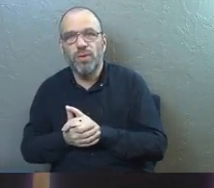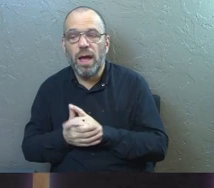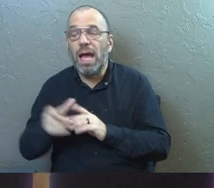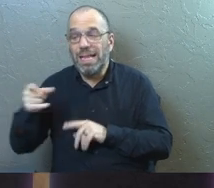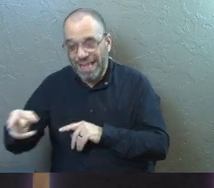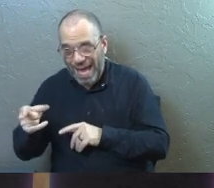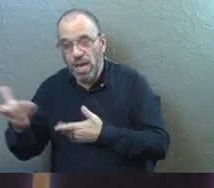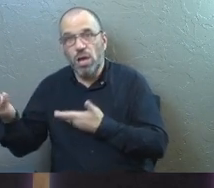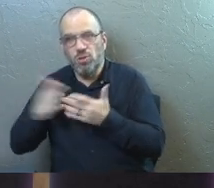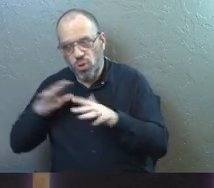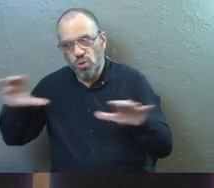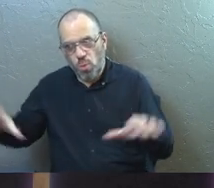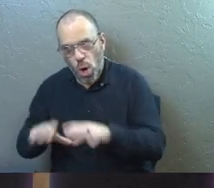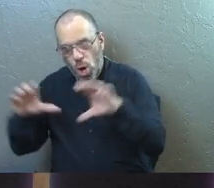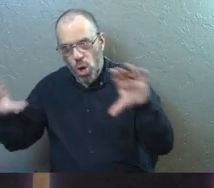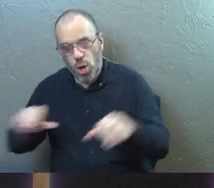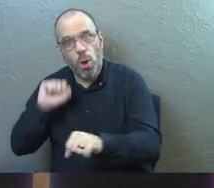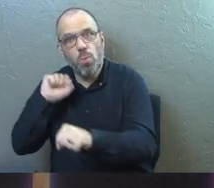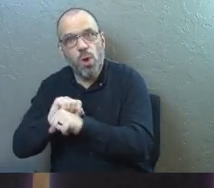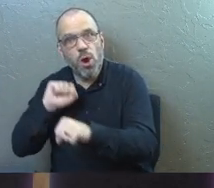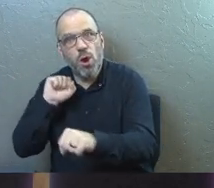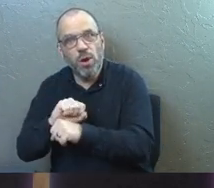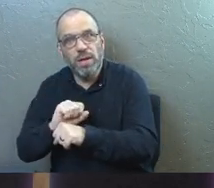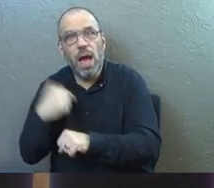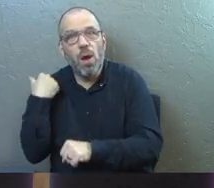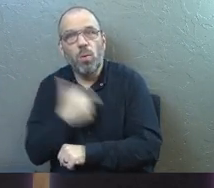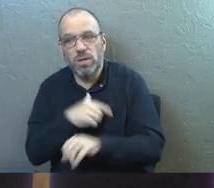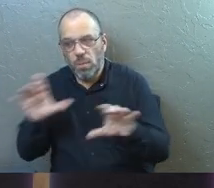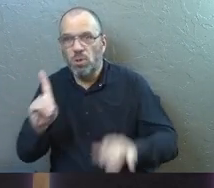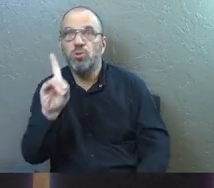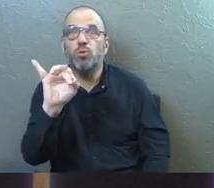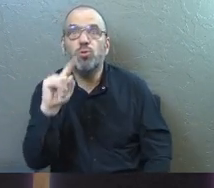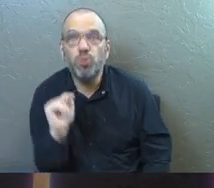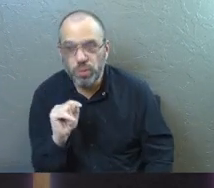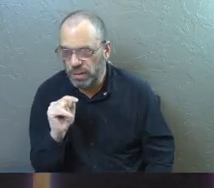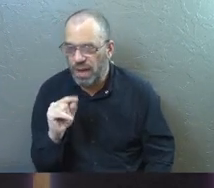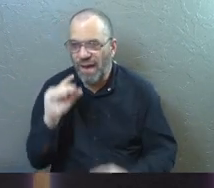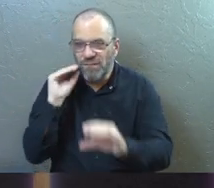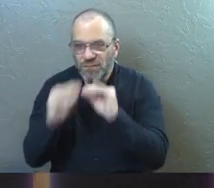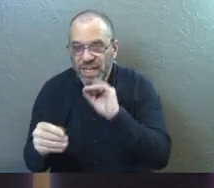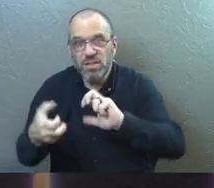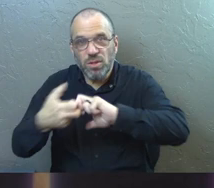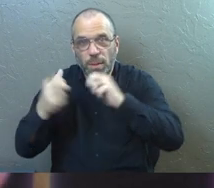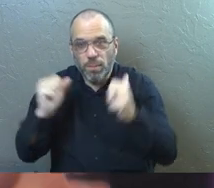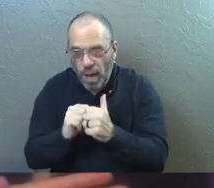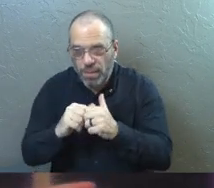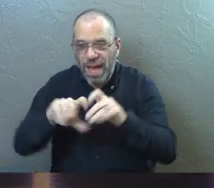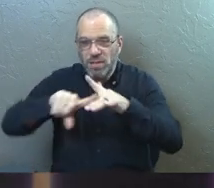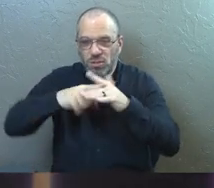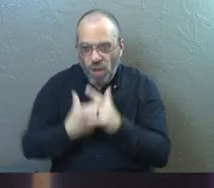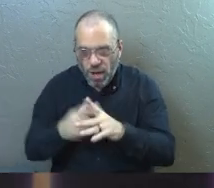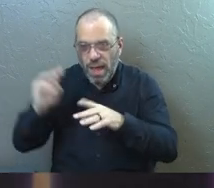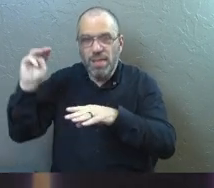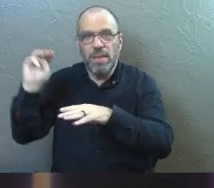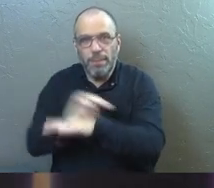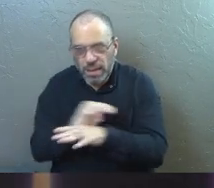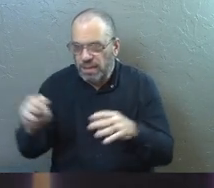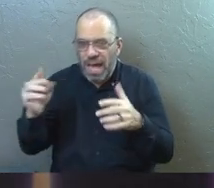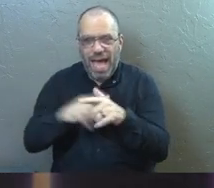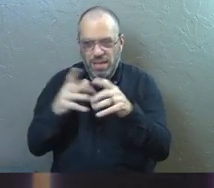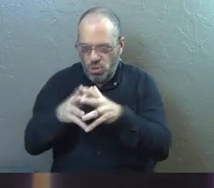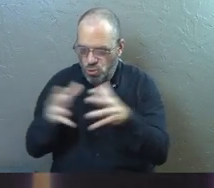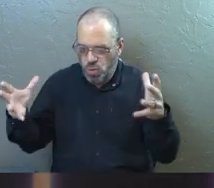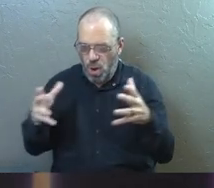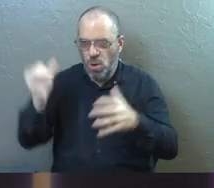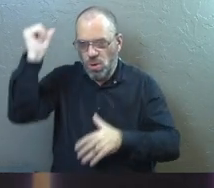God's people are supposed to work. We're supposed to do it. We're supposed to fix the problems and start the ministries and